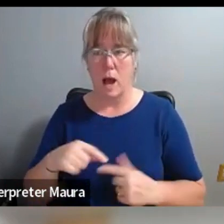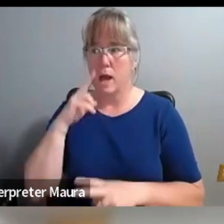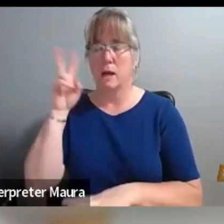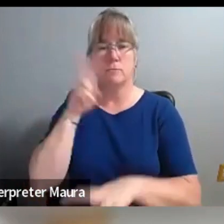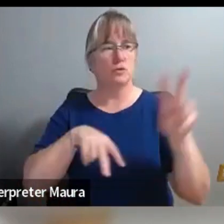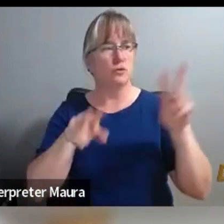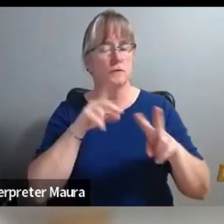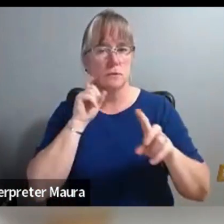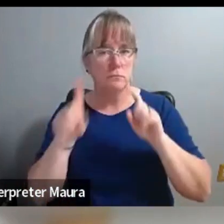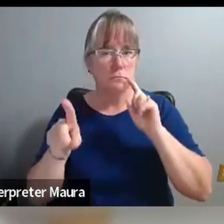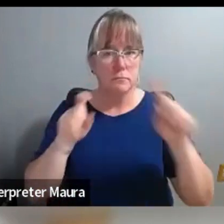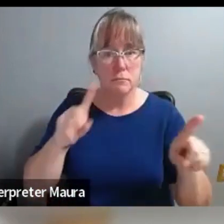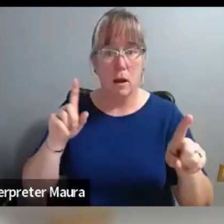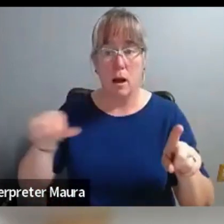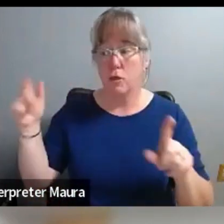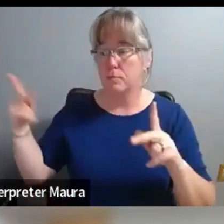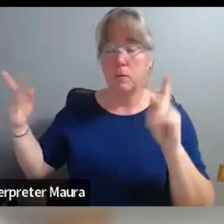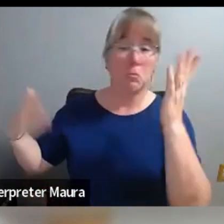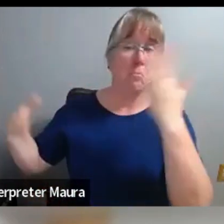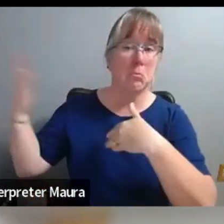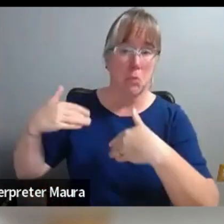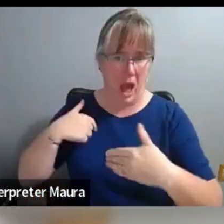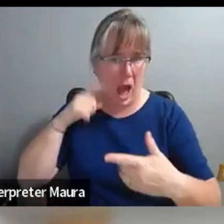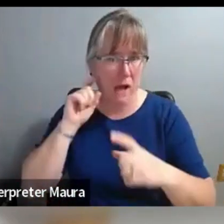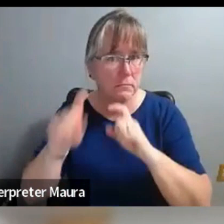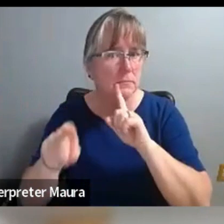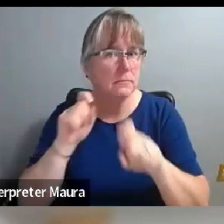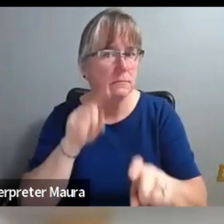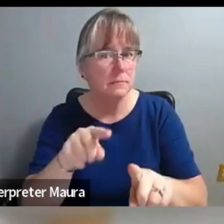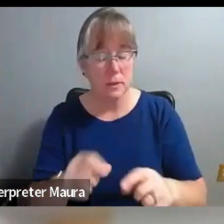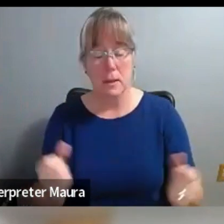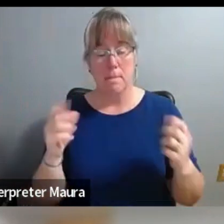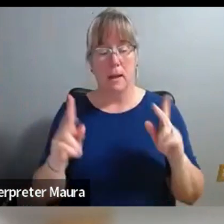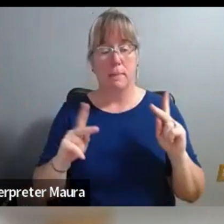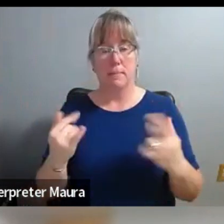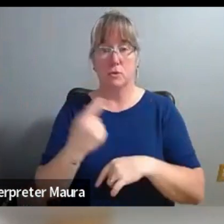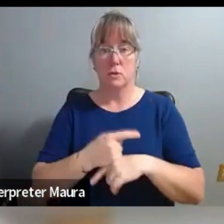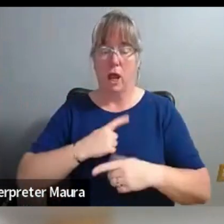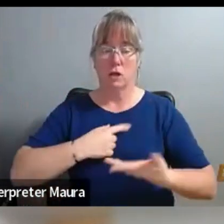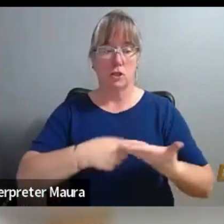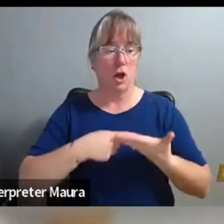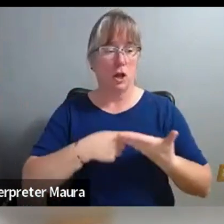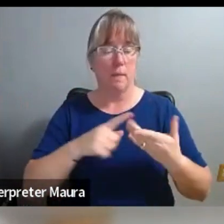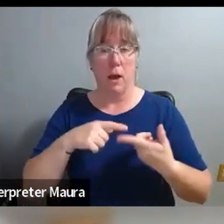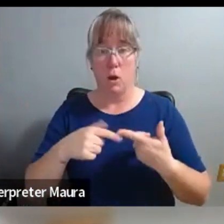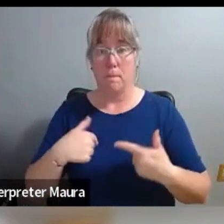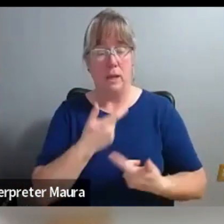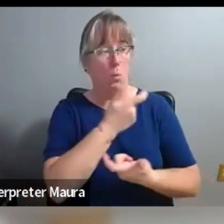might not see. A lot of people are having conversations right now about how to be more than a spectator.